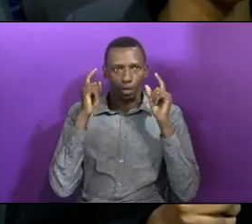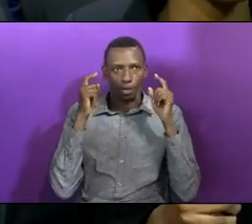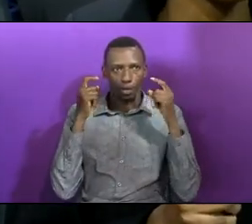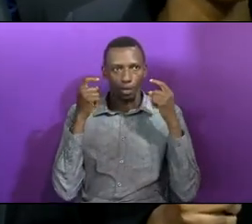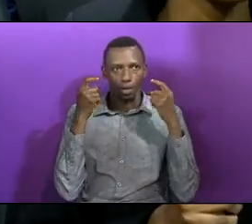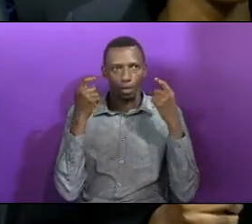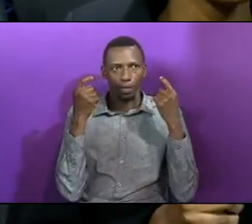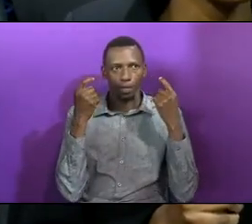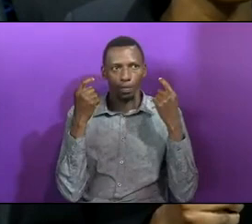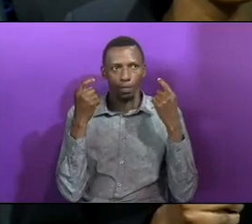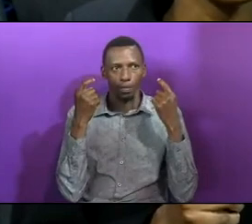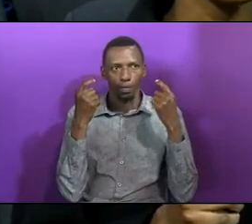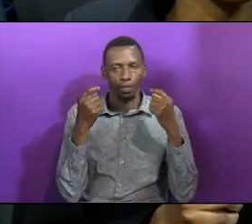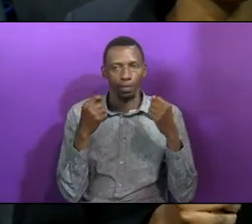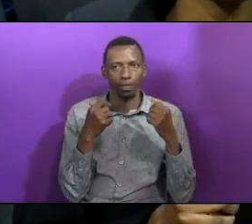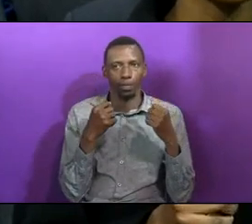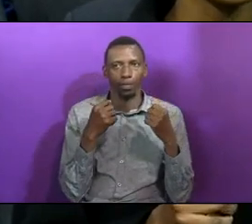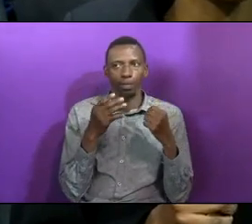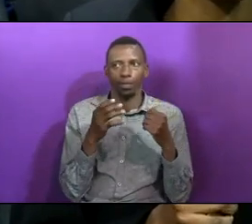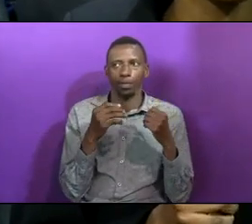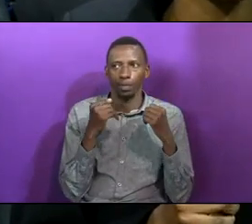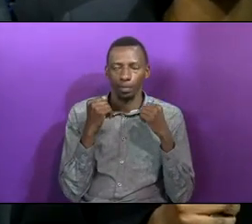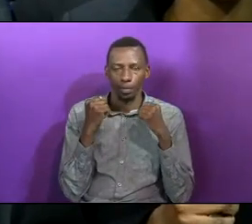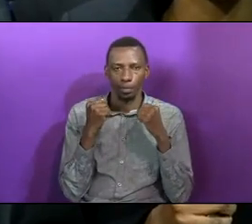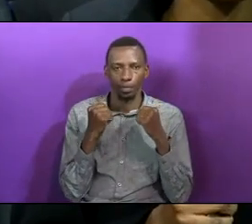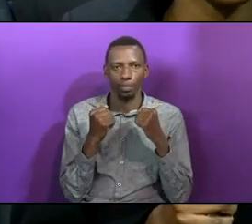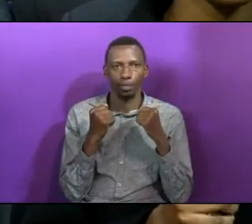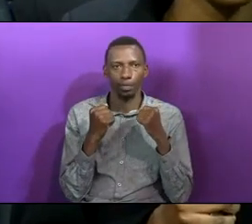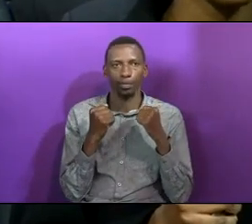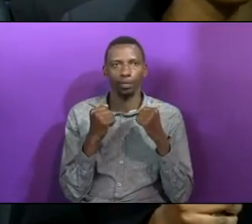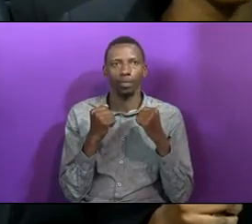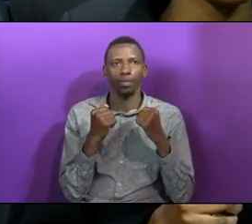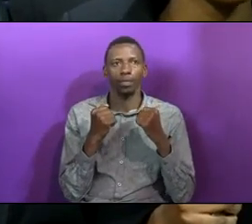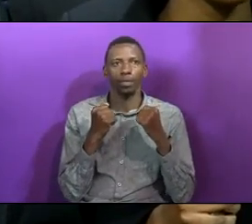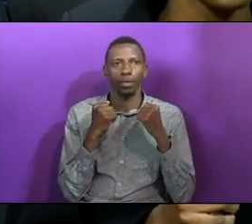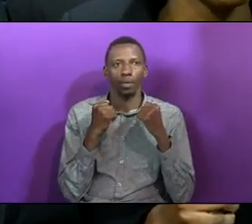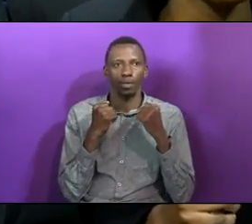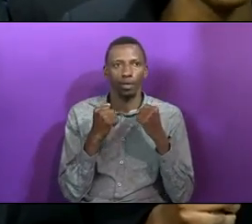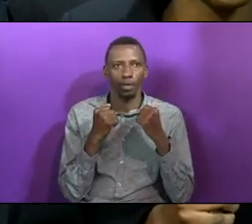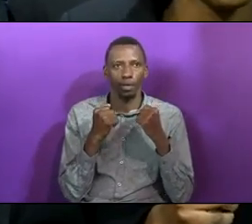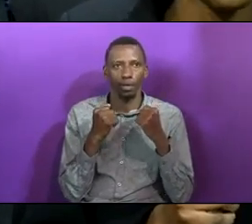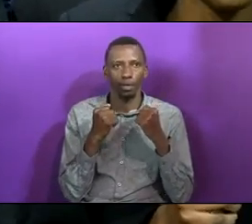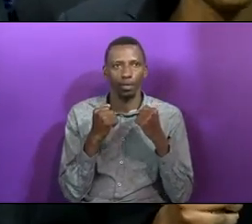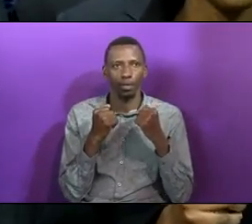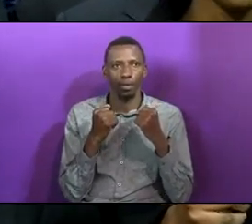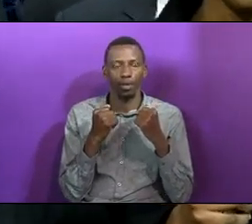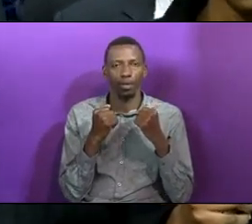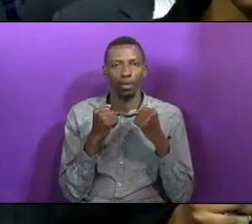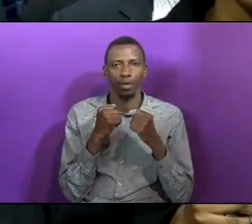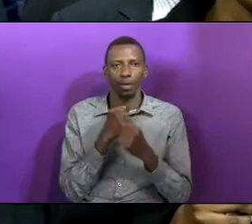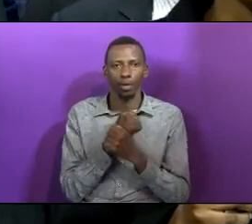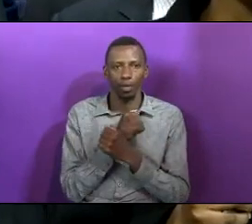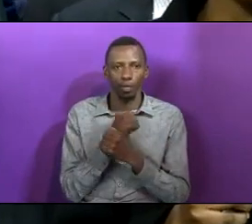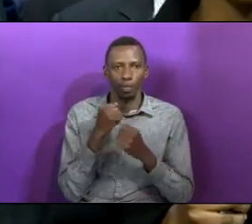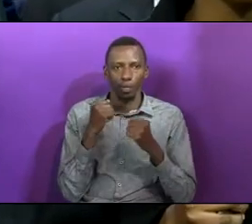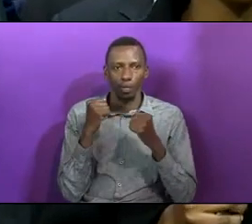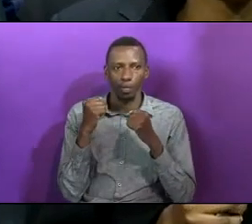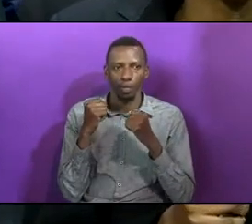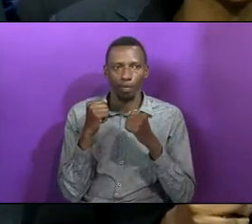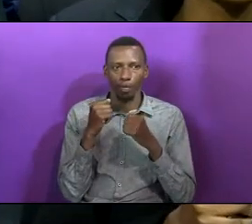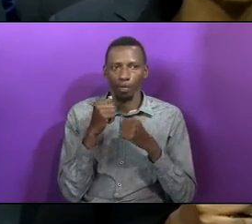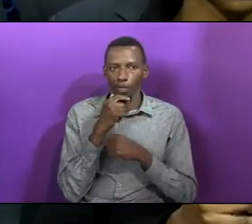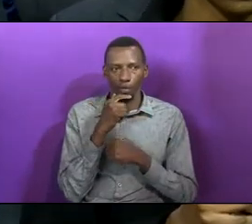not give birth in vain. For the Lord. And those who don't have children can also come. And ask God to open their wombs.